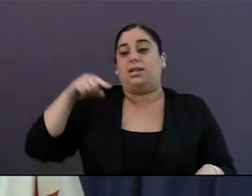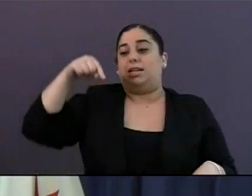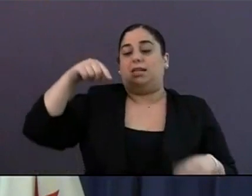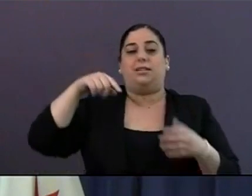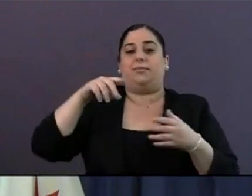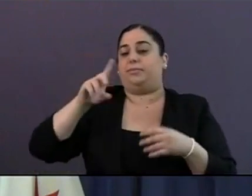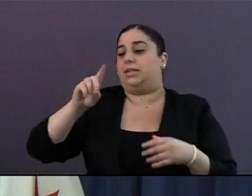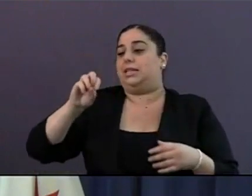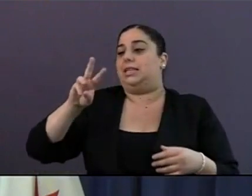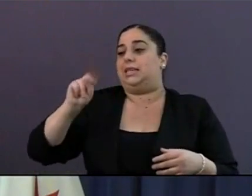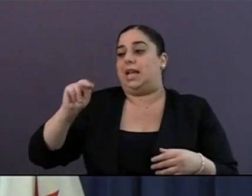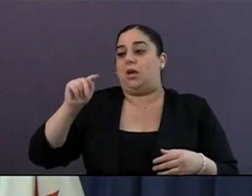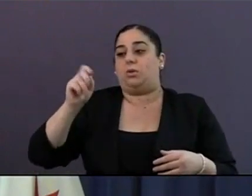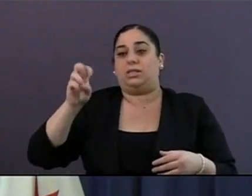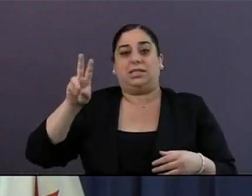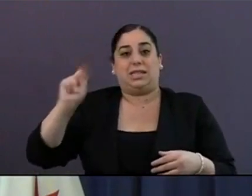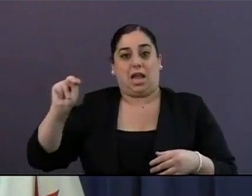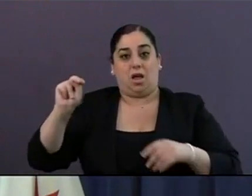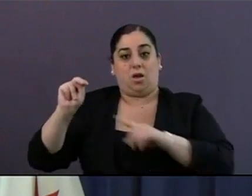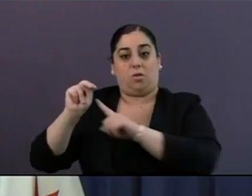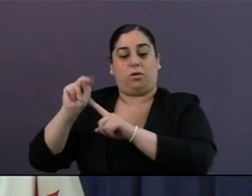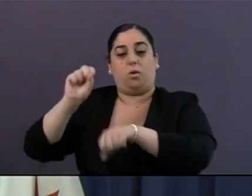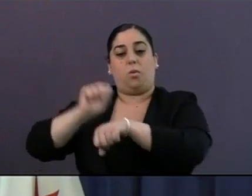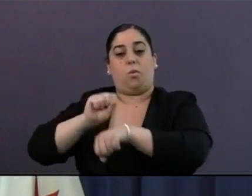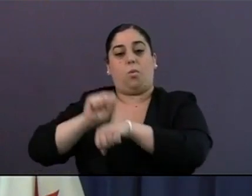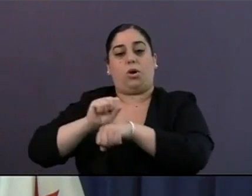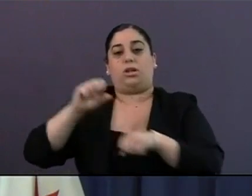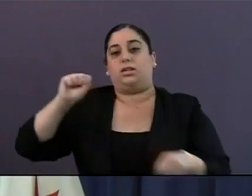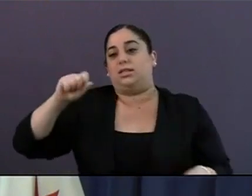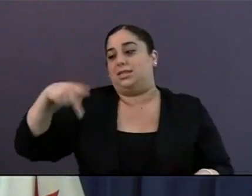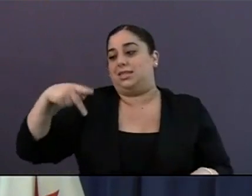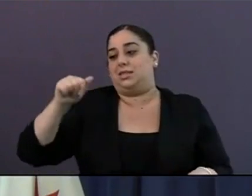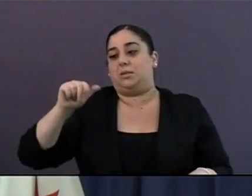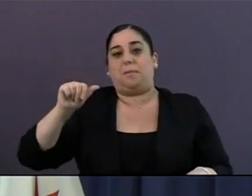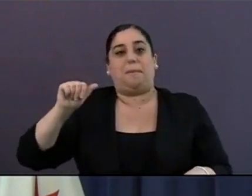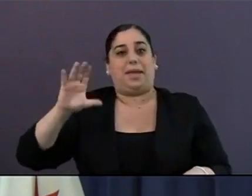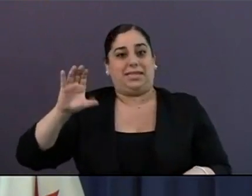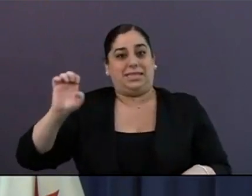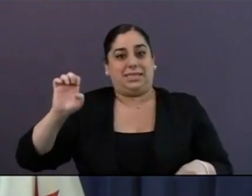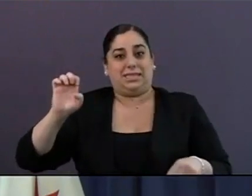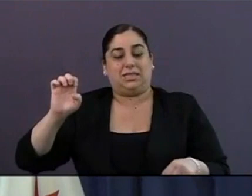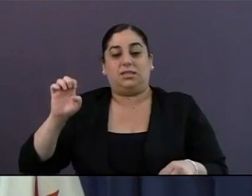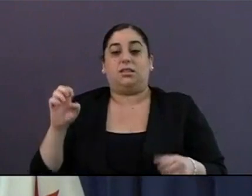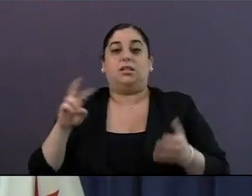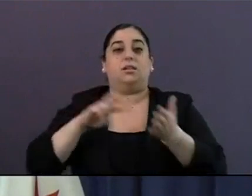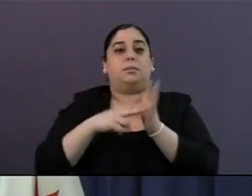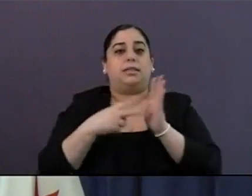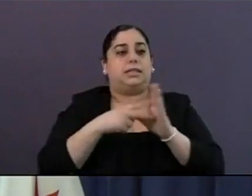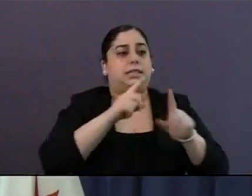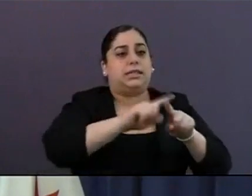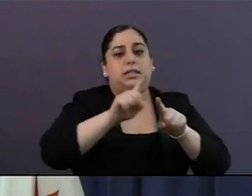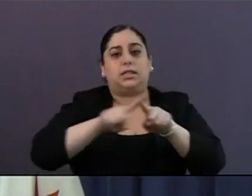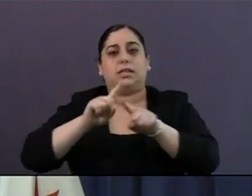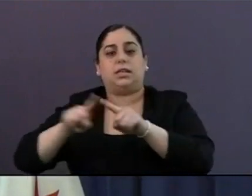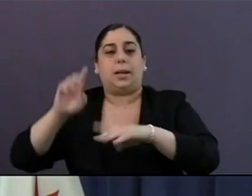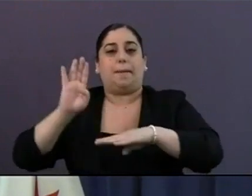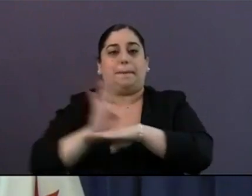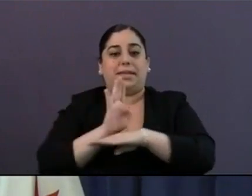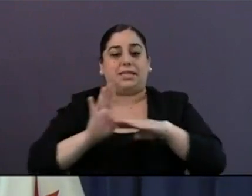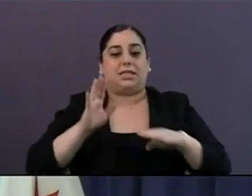that offers offices and meeting spaces for San Diegans to utilize along with accelerators and other business networks.